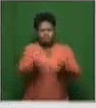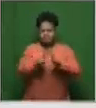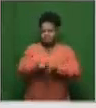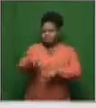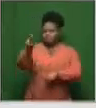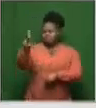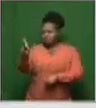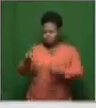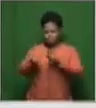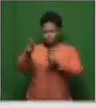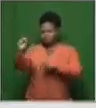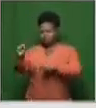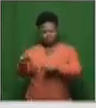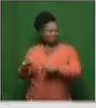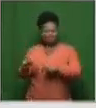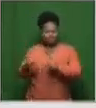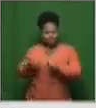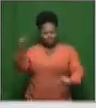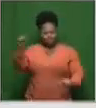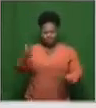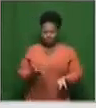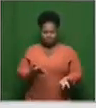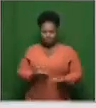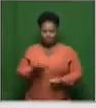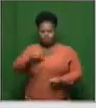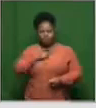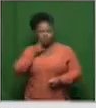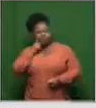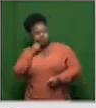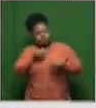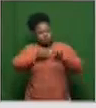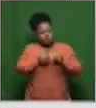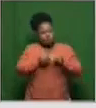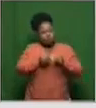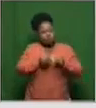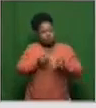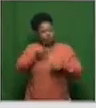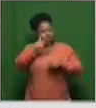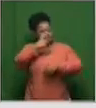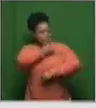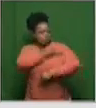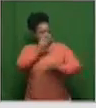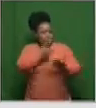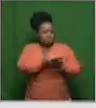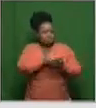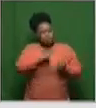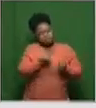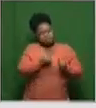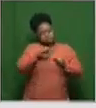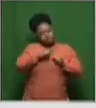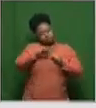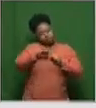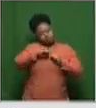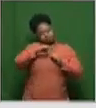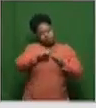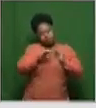as the UK is doing. So clearly, we would be looking more for a vaccine that we can roll out, that can be stored at temperatures where it